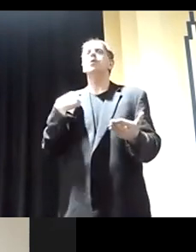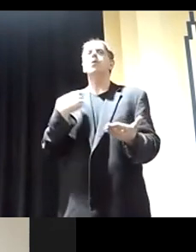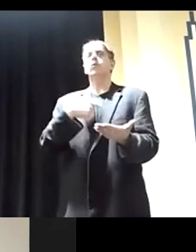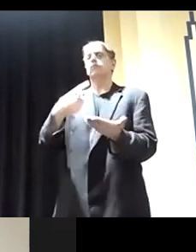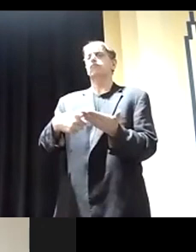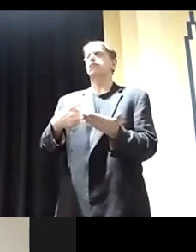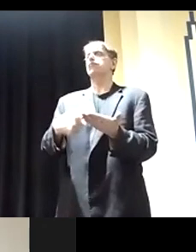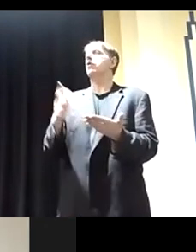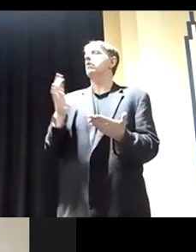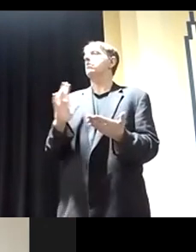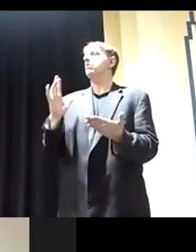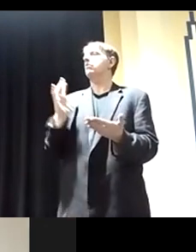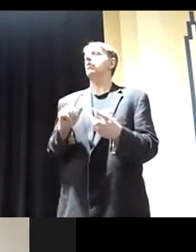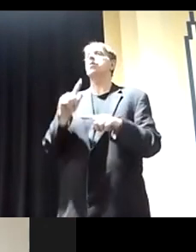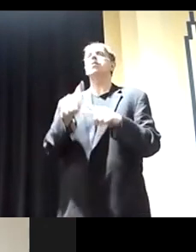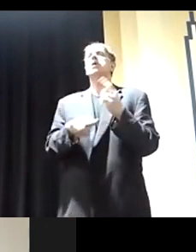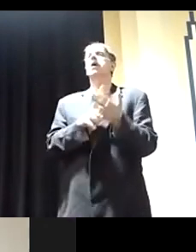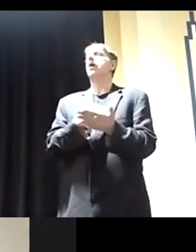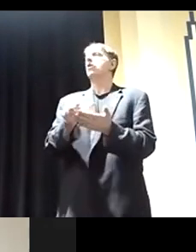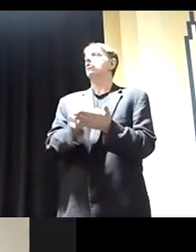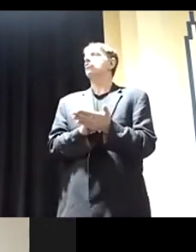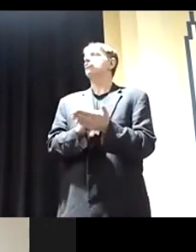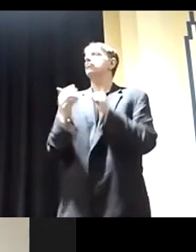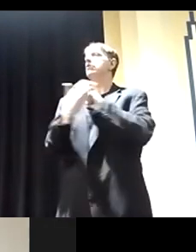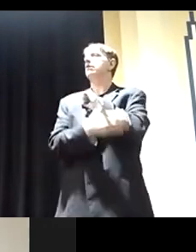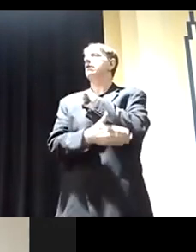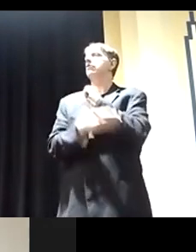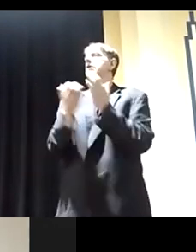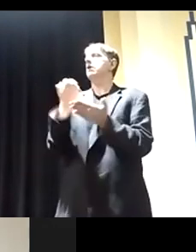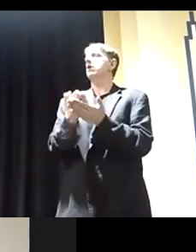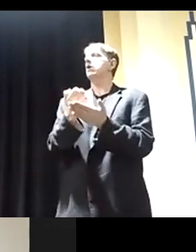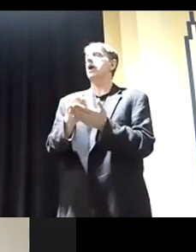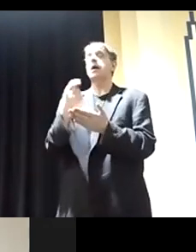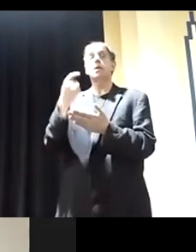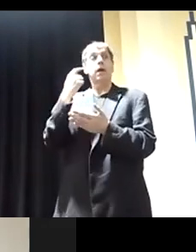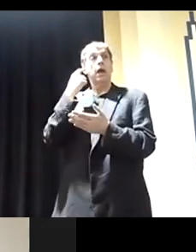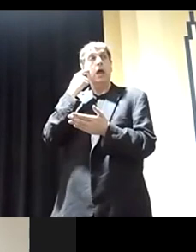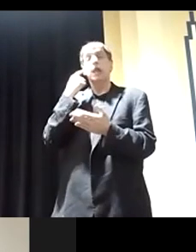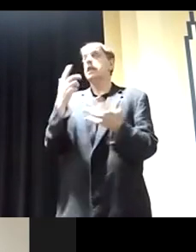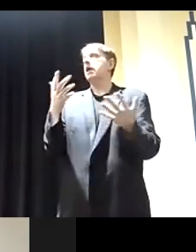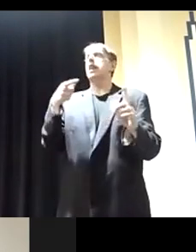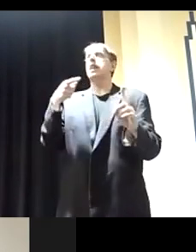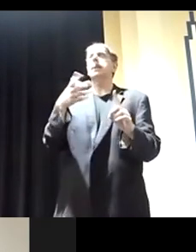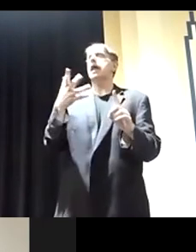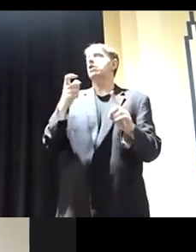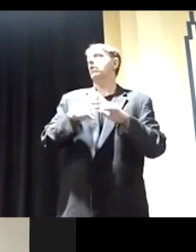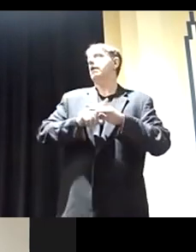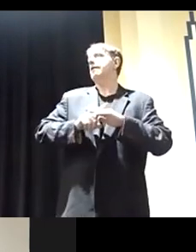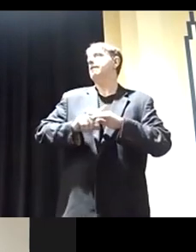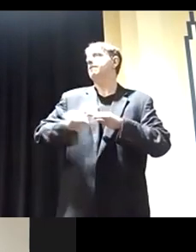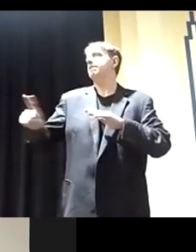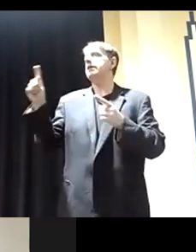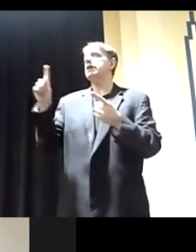we can't destroy people's economy and then not think that they're going to want to come flee and find a safe haven somewhere else.